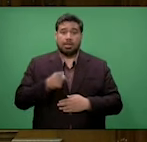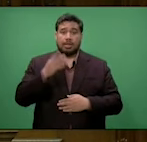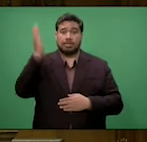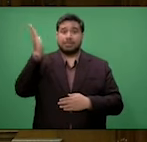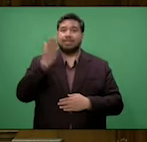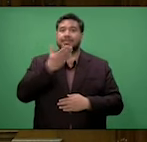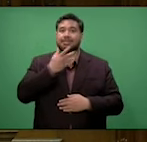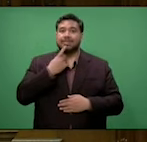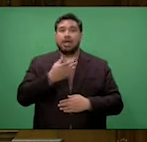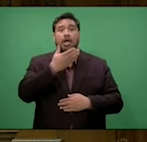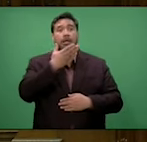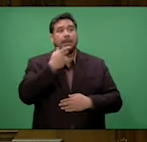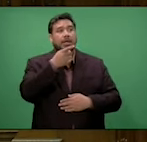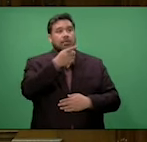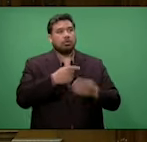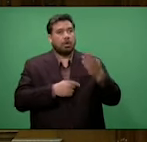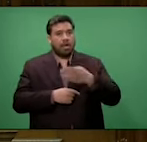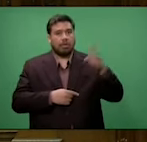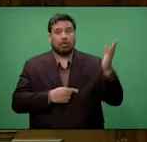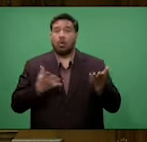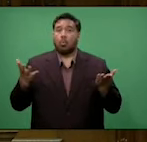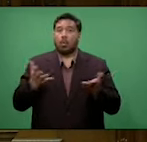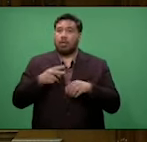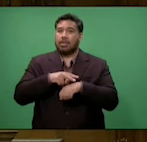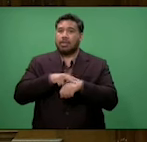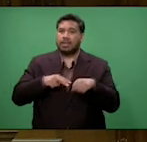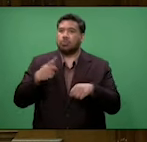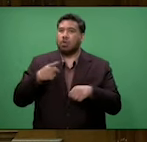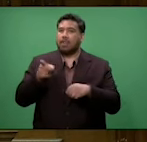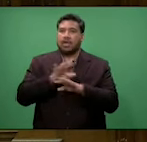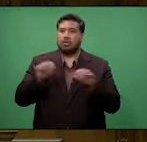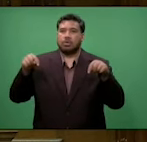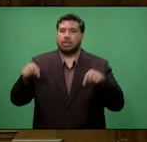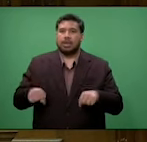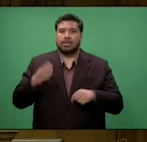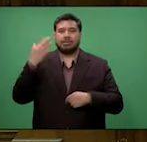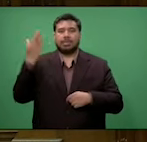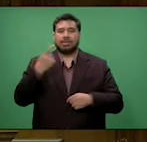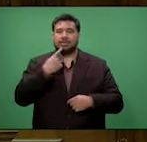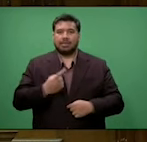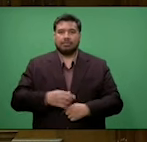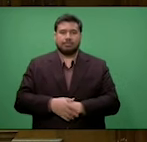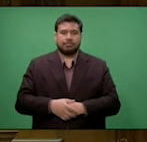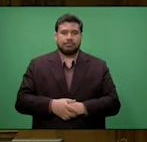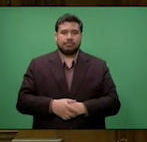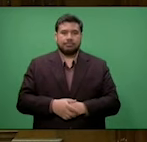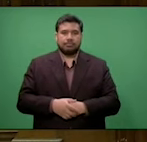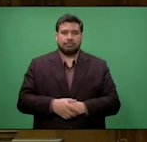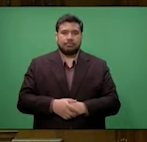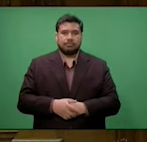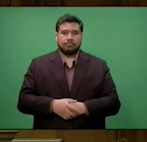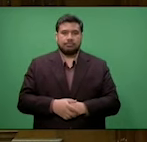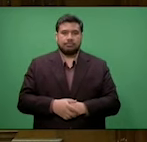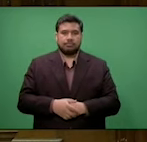Where are the police and why aren't they here? Yes, sir, back in the here, back to we here in long term.